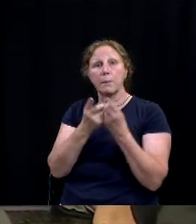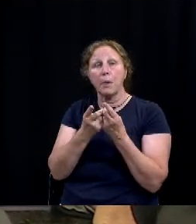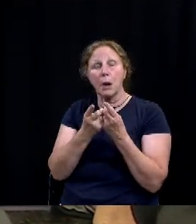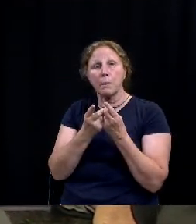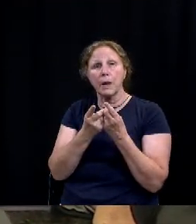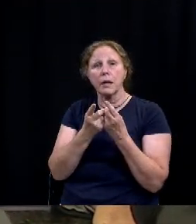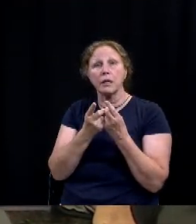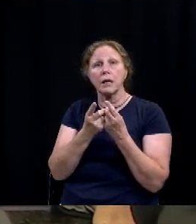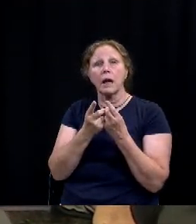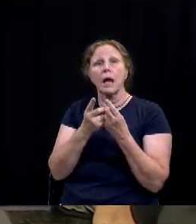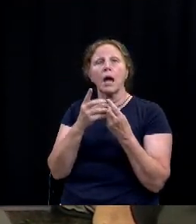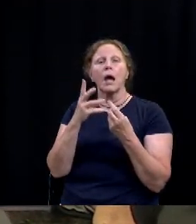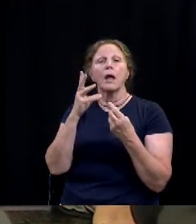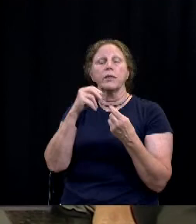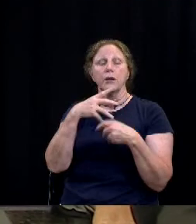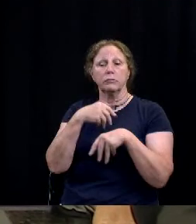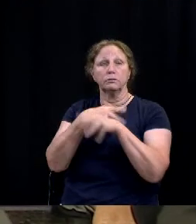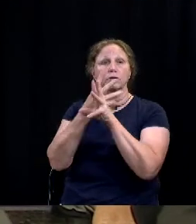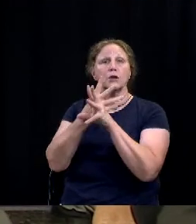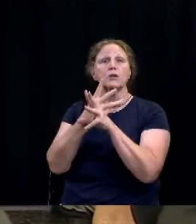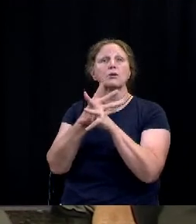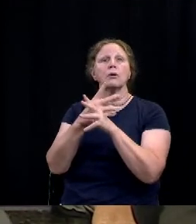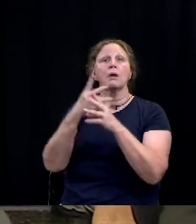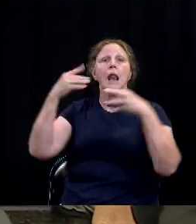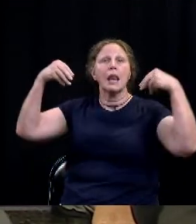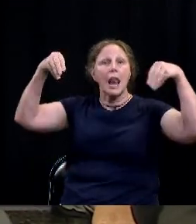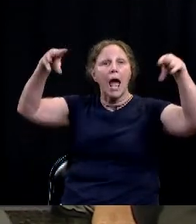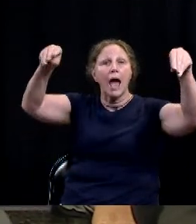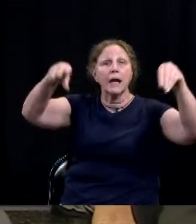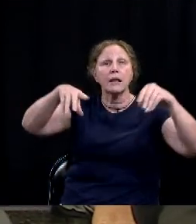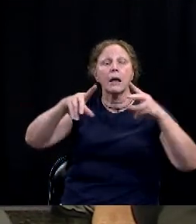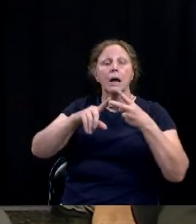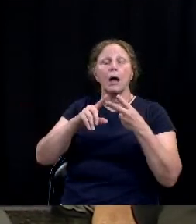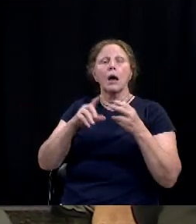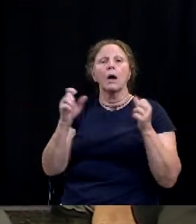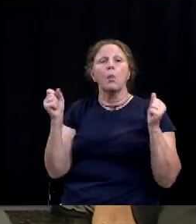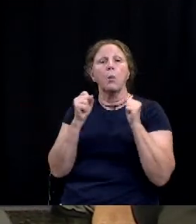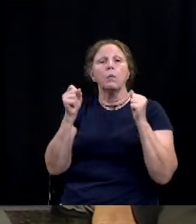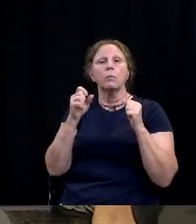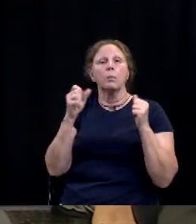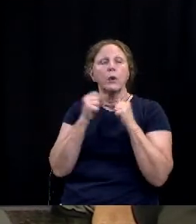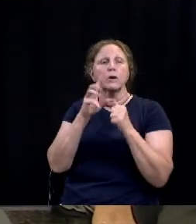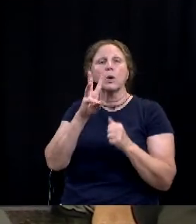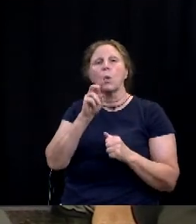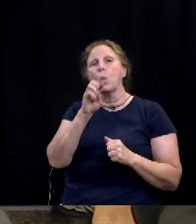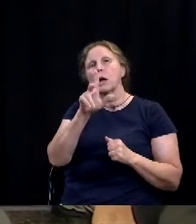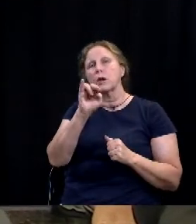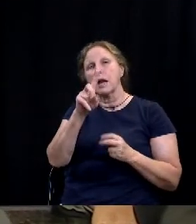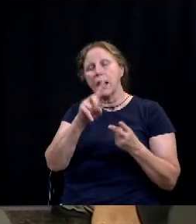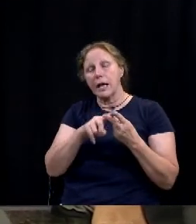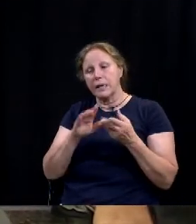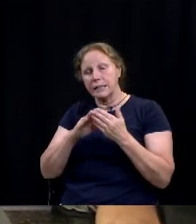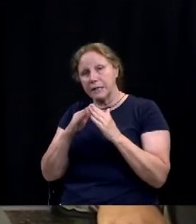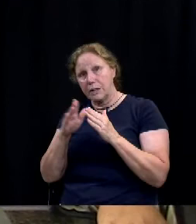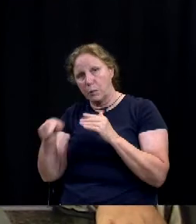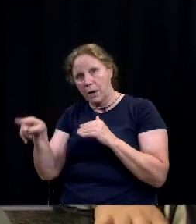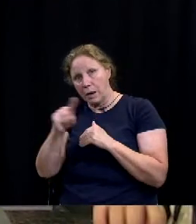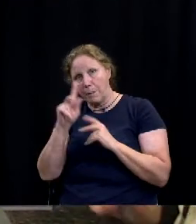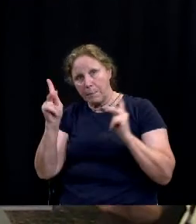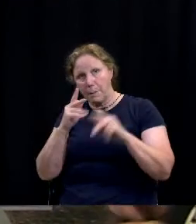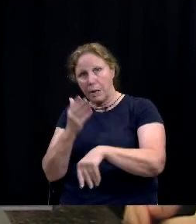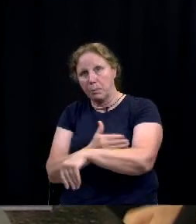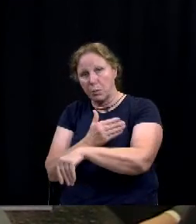holiday lighting plans waco wonderland as well as a discussion by city center waco and the public improvement